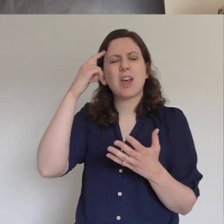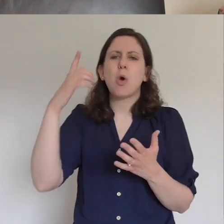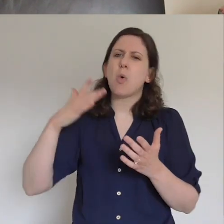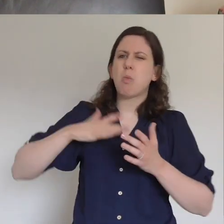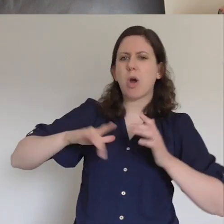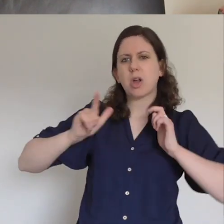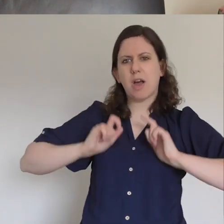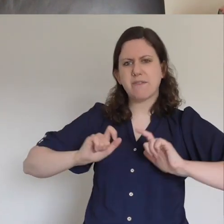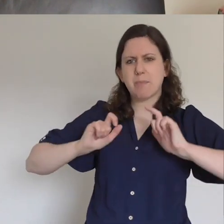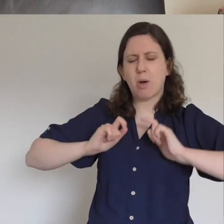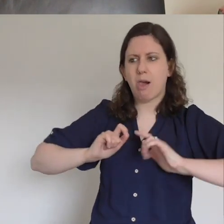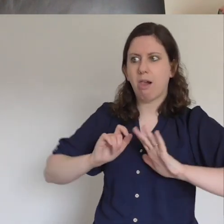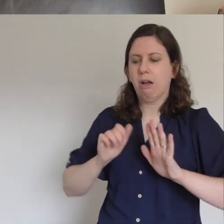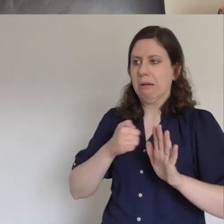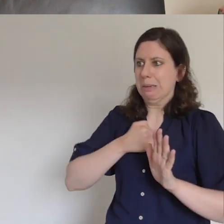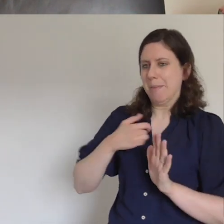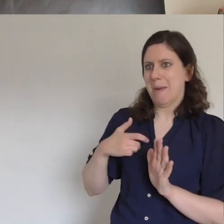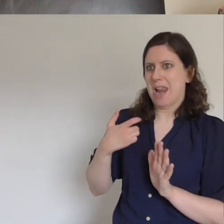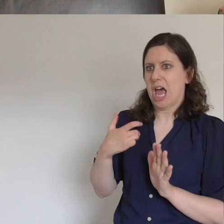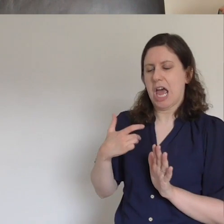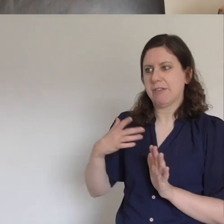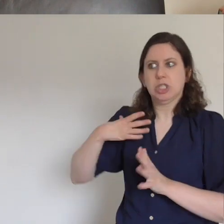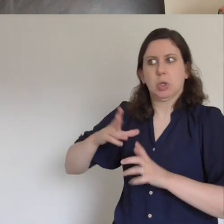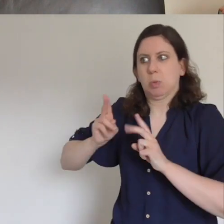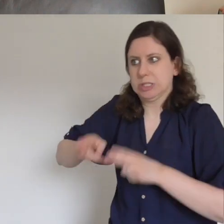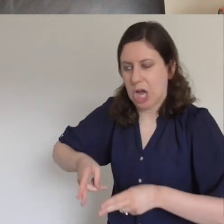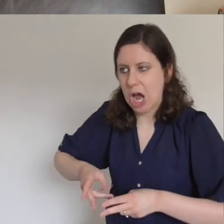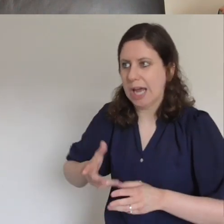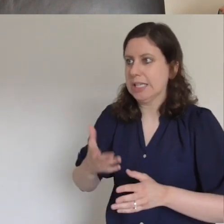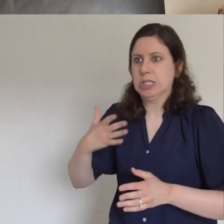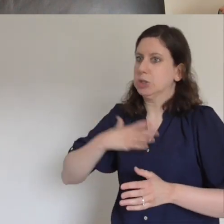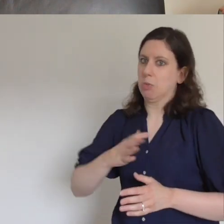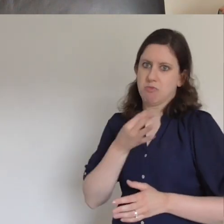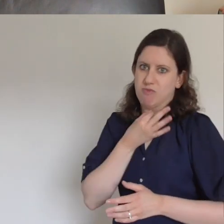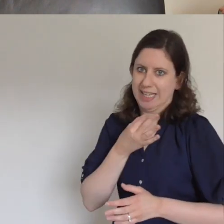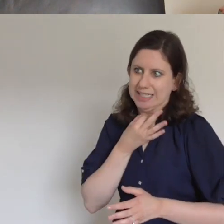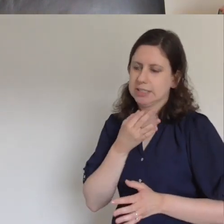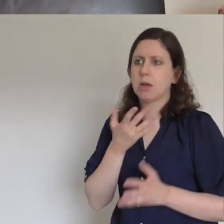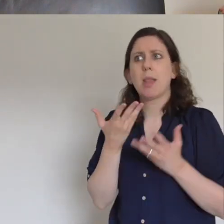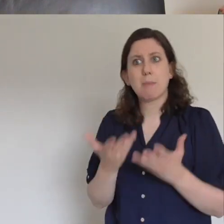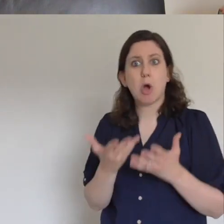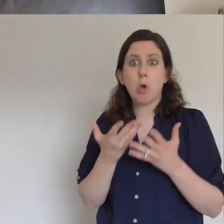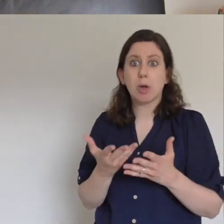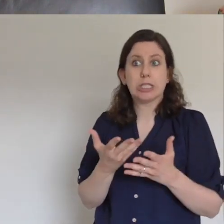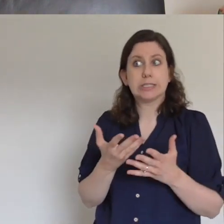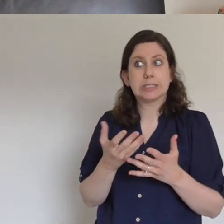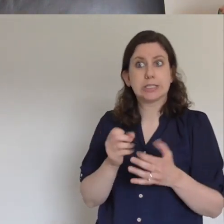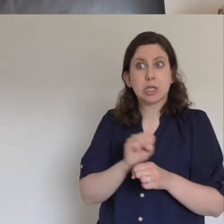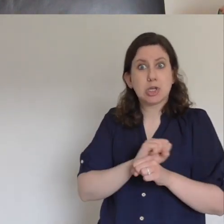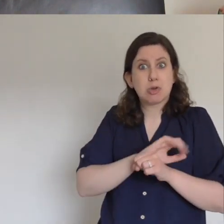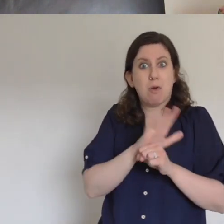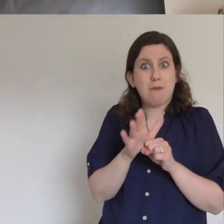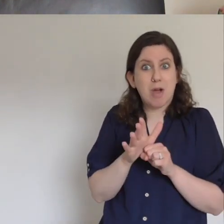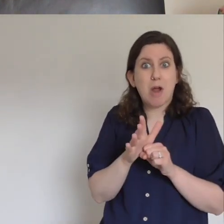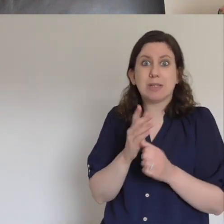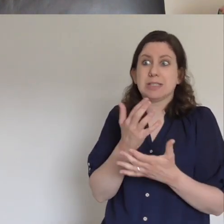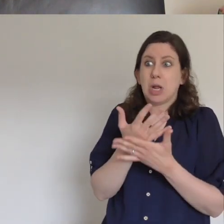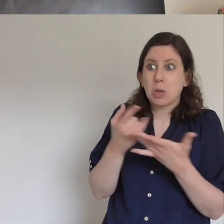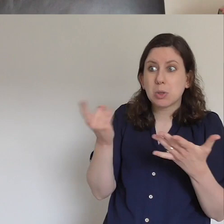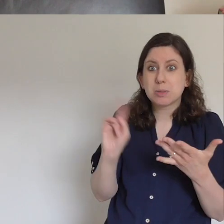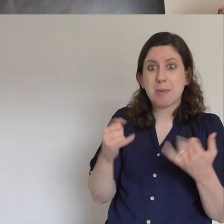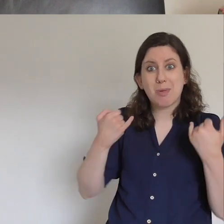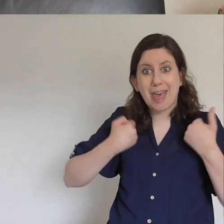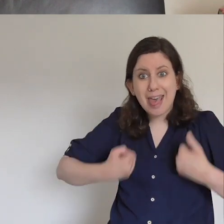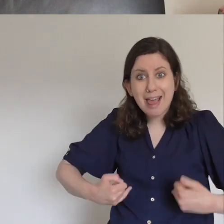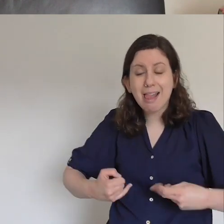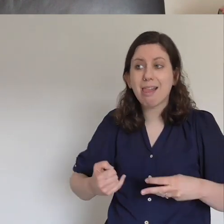we hold on to what we understand as our worldview and that's all being shaken at the moment, isn't it? With people's health being really bad, with the way we're having to